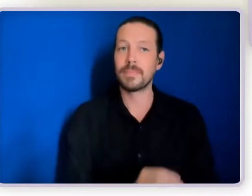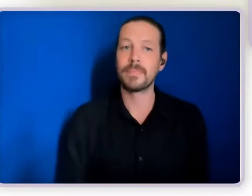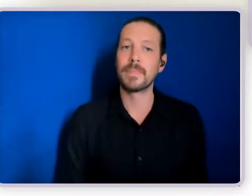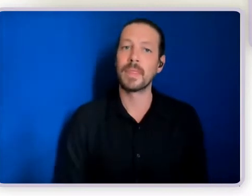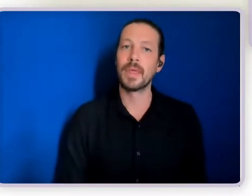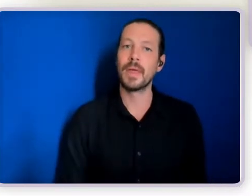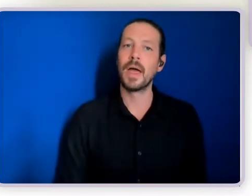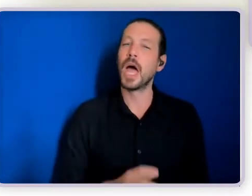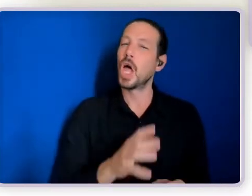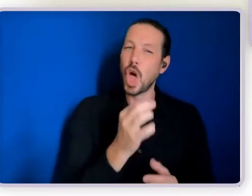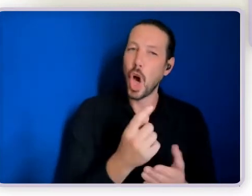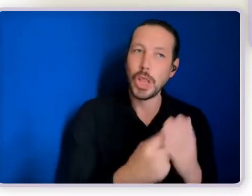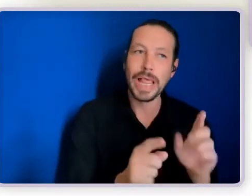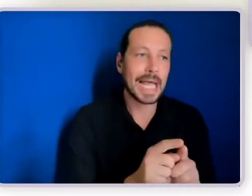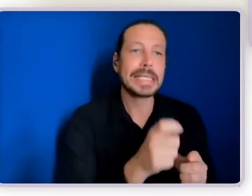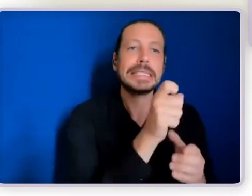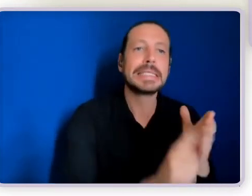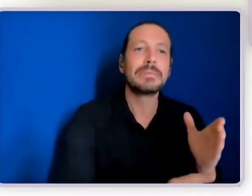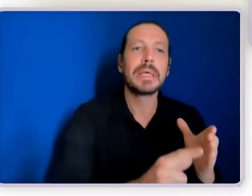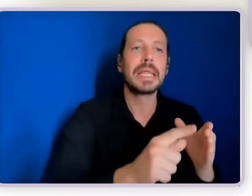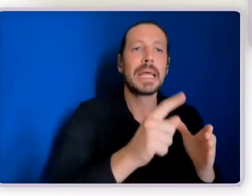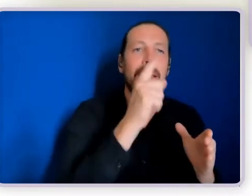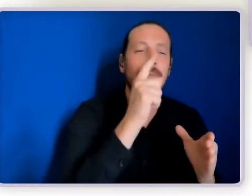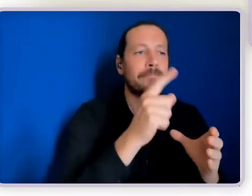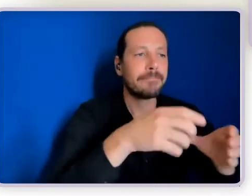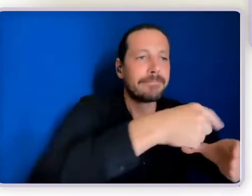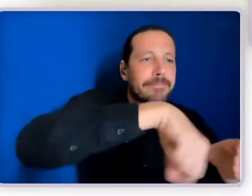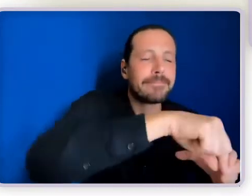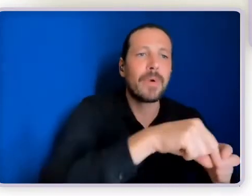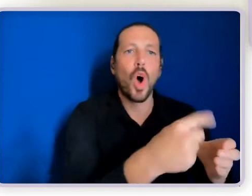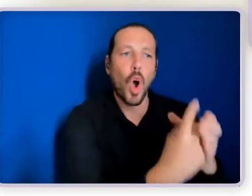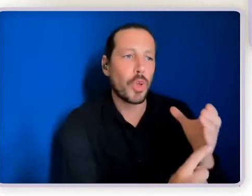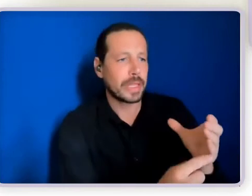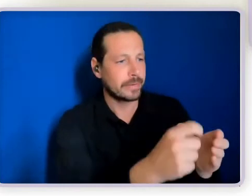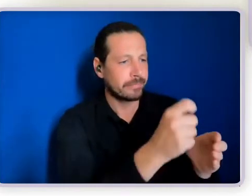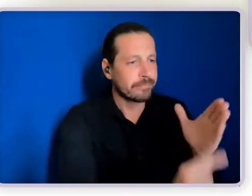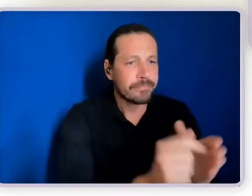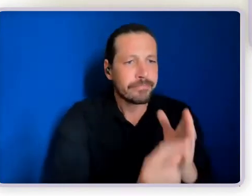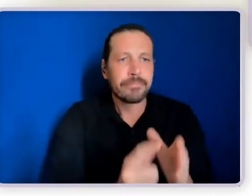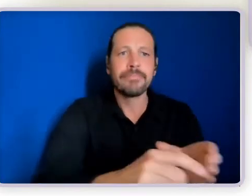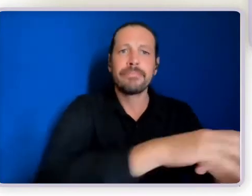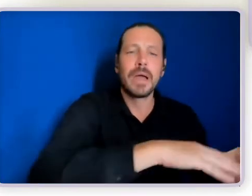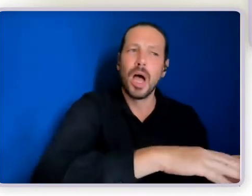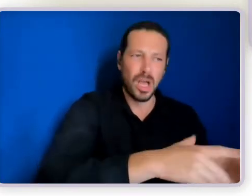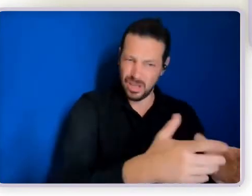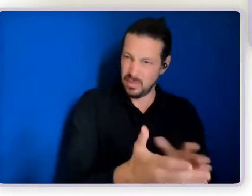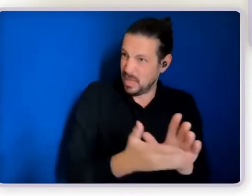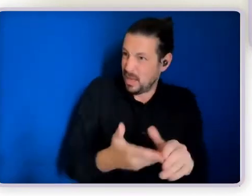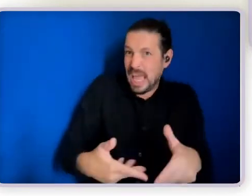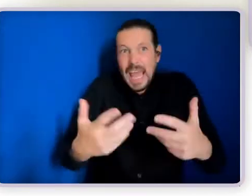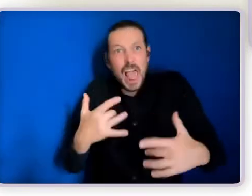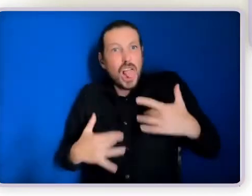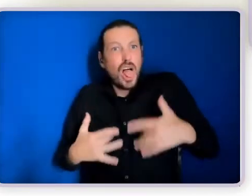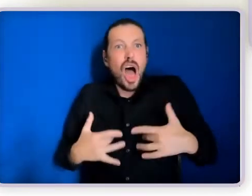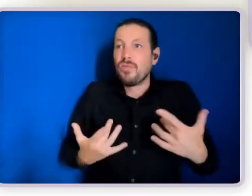segregated or isolated settings. That's certainly not what we would be promoting. We're promoting the typical life that each one of